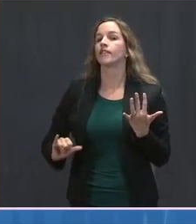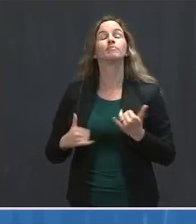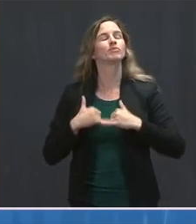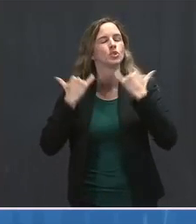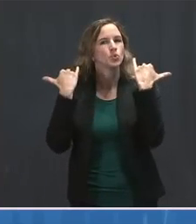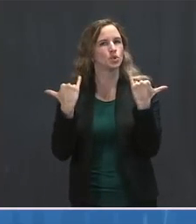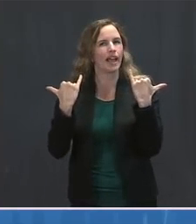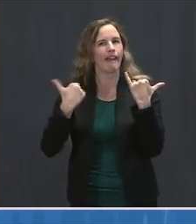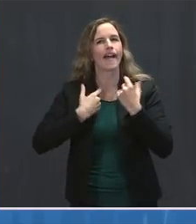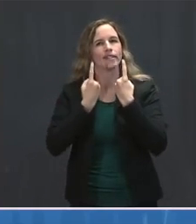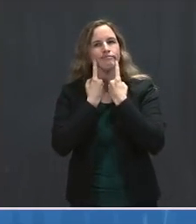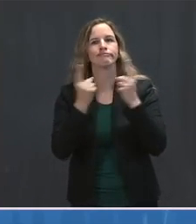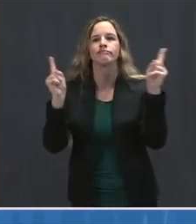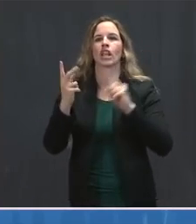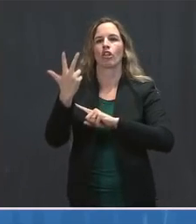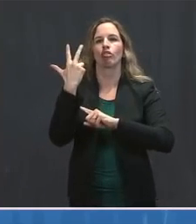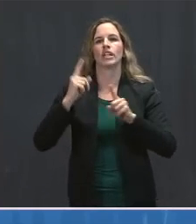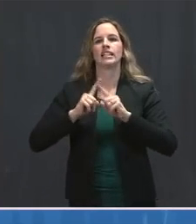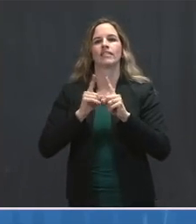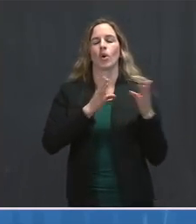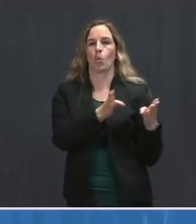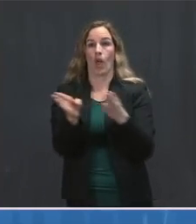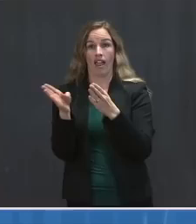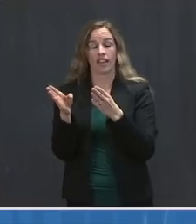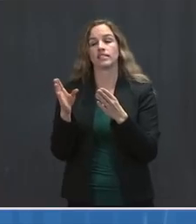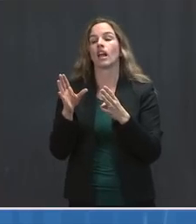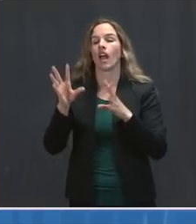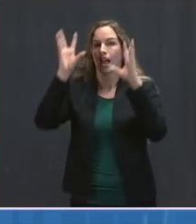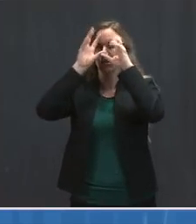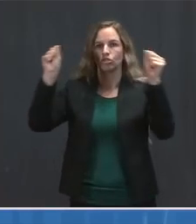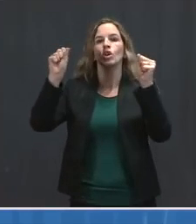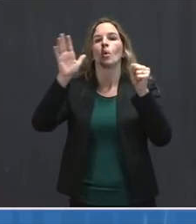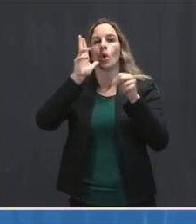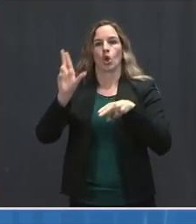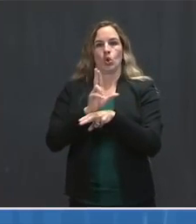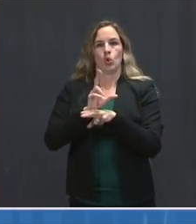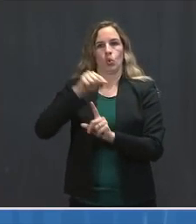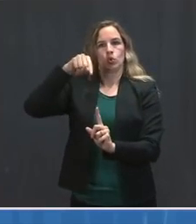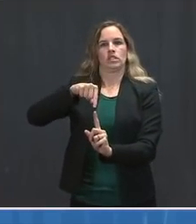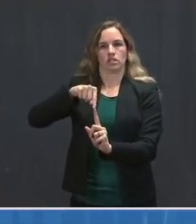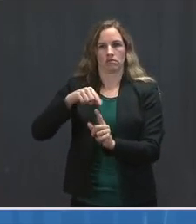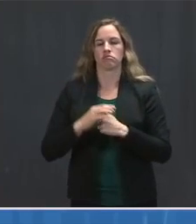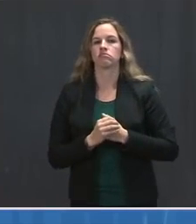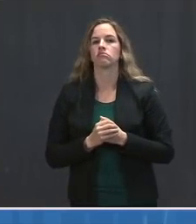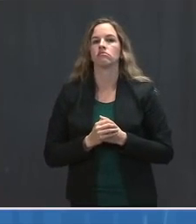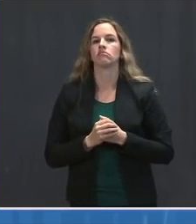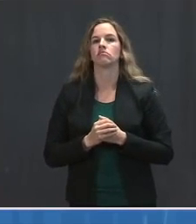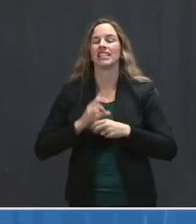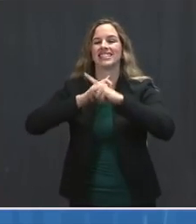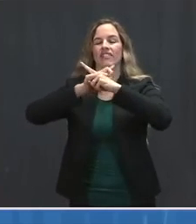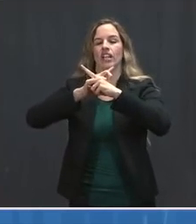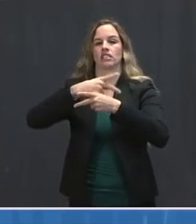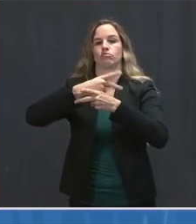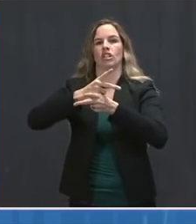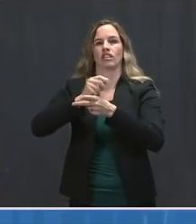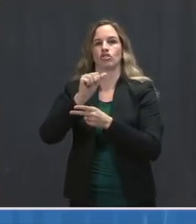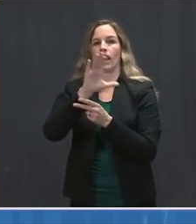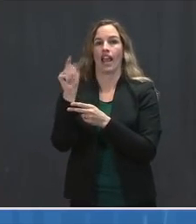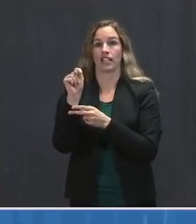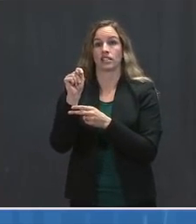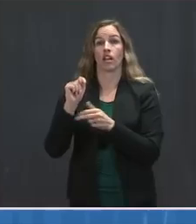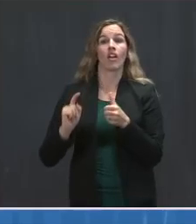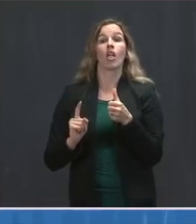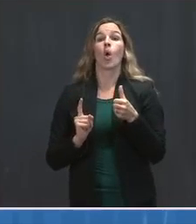is using the Defense Production Act authorities to fight this pandemic. One has an immediate impact. One will be felt over the next few